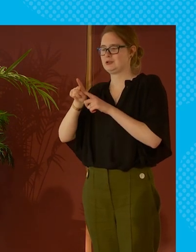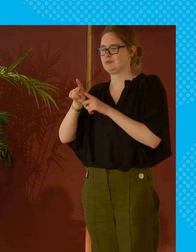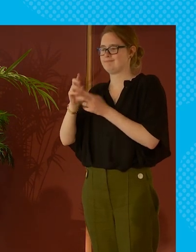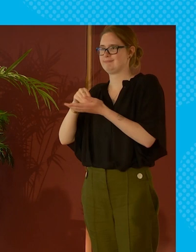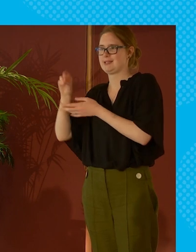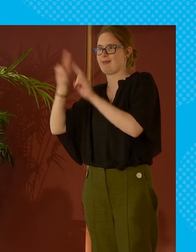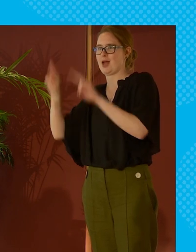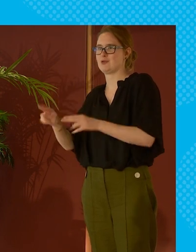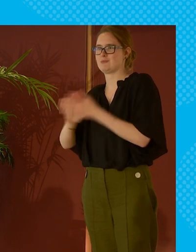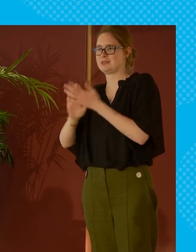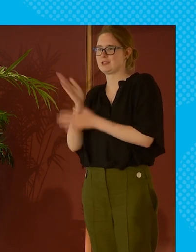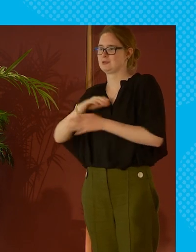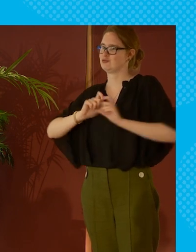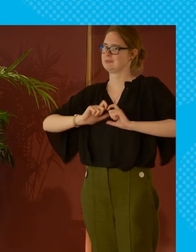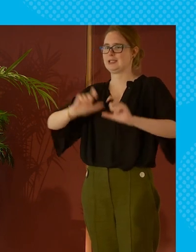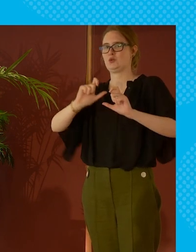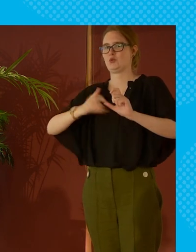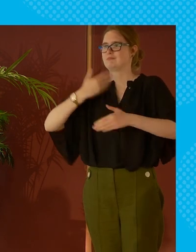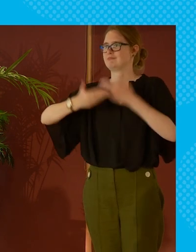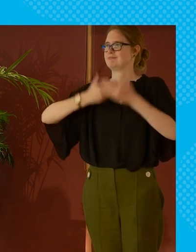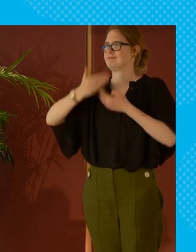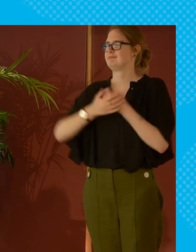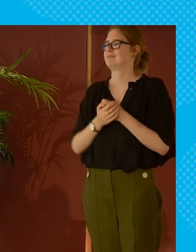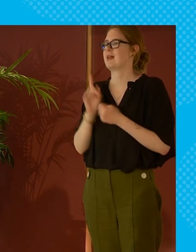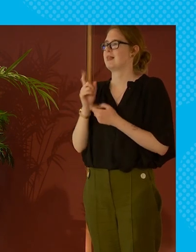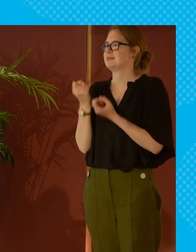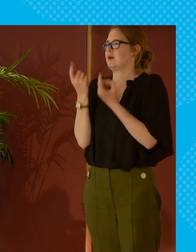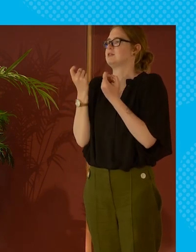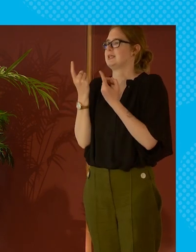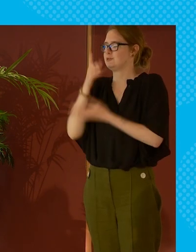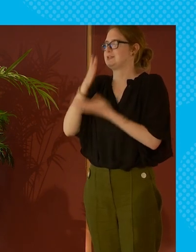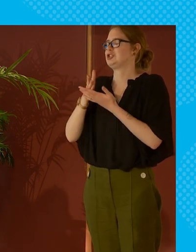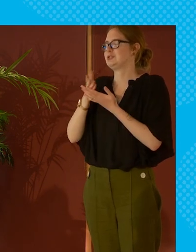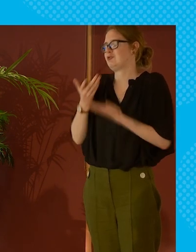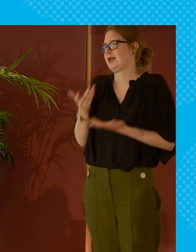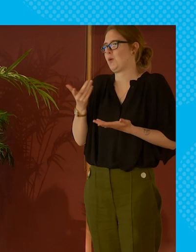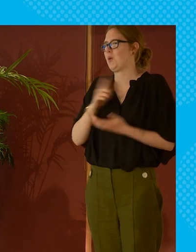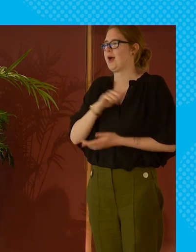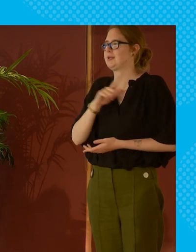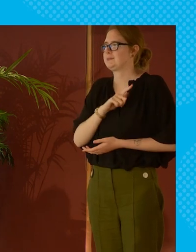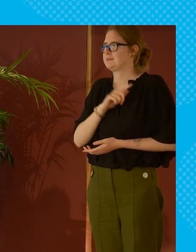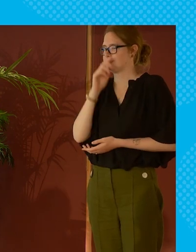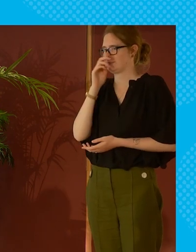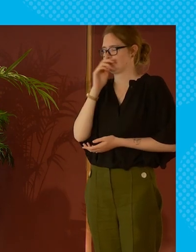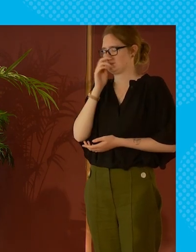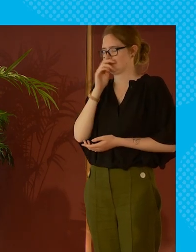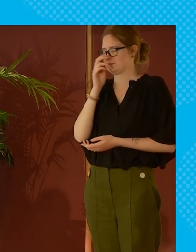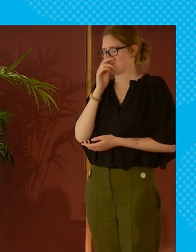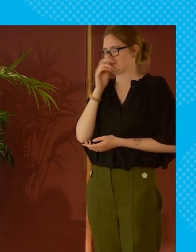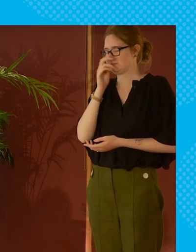themselves of their house to be able to get by today now that's the understandable decision today because